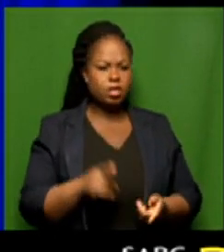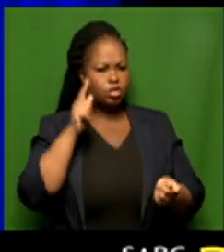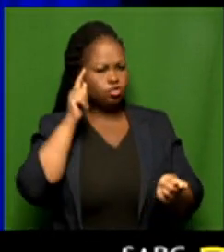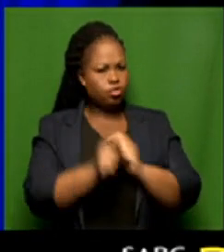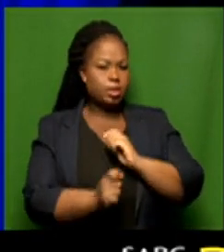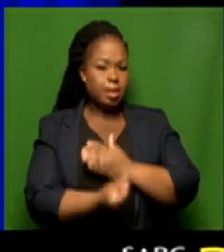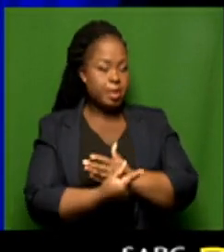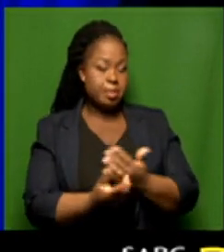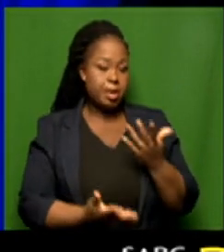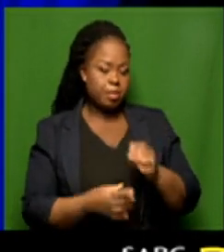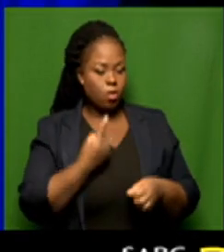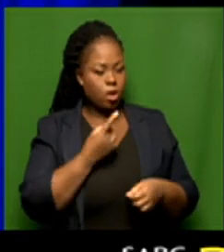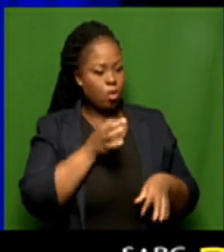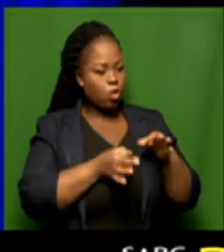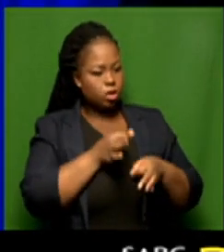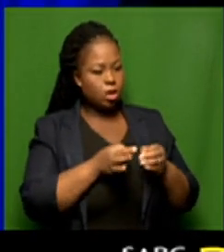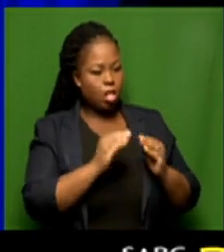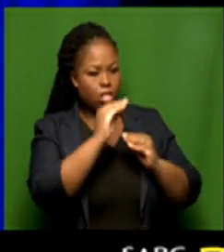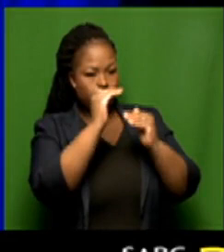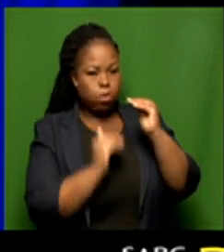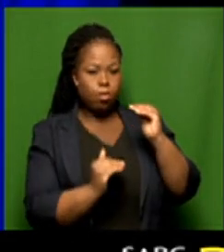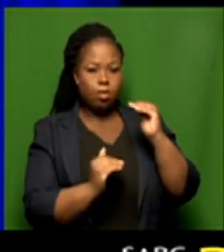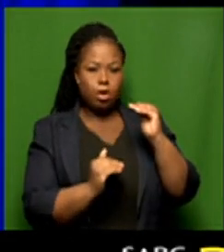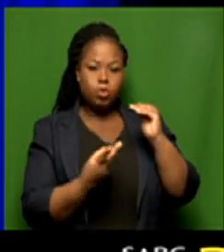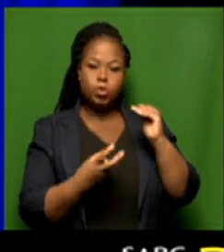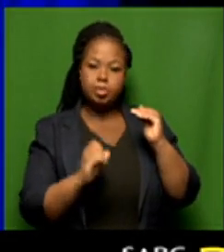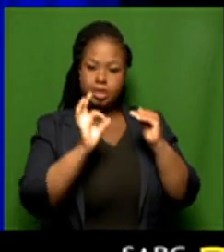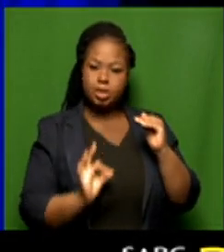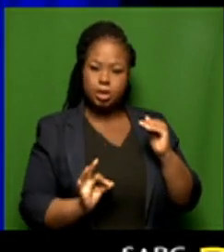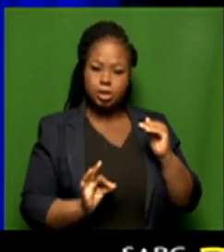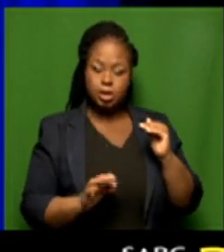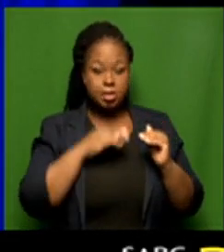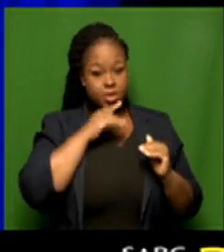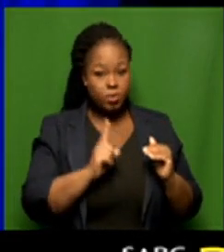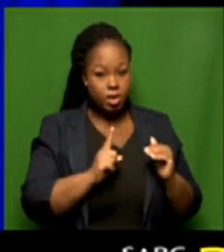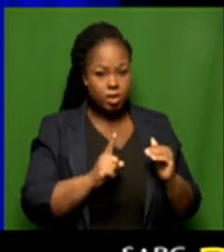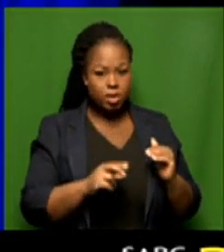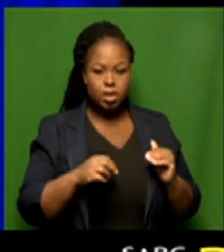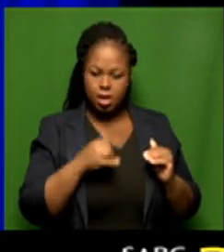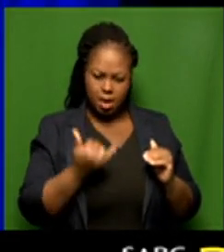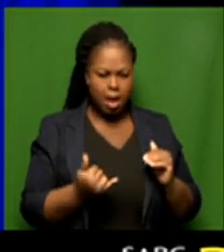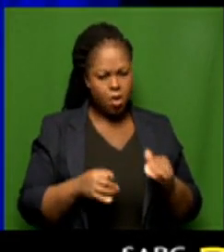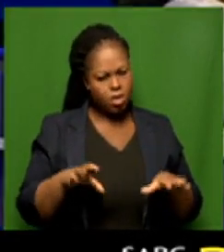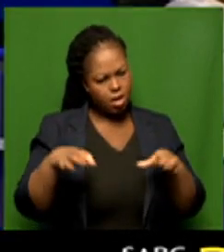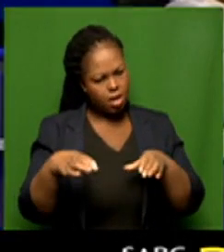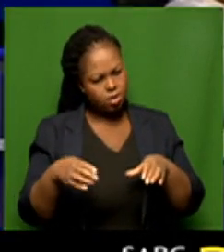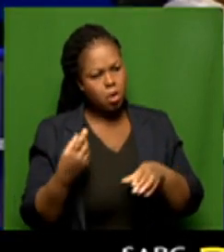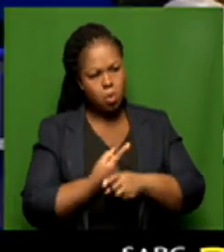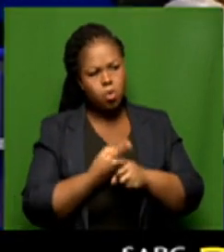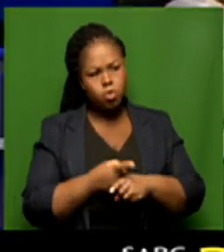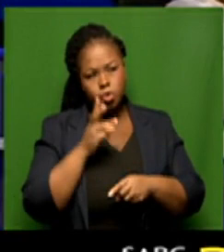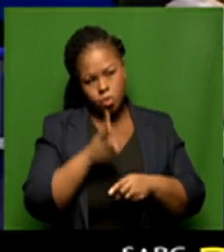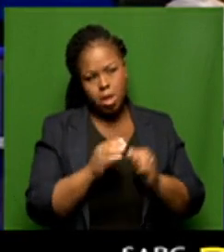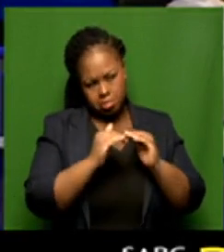happened. Let's say one party has gone down by 20 percent. That means the rest of the cluster is likely also to go down